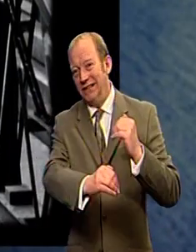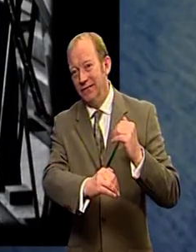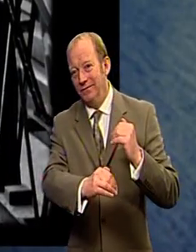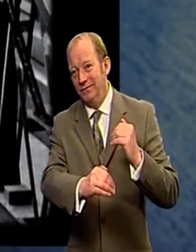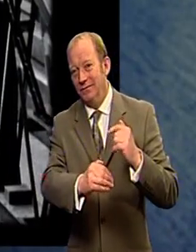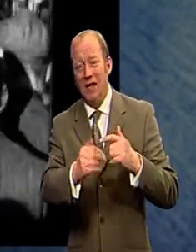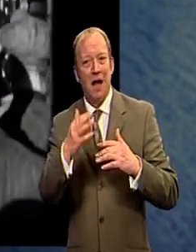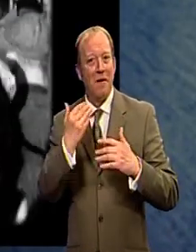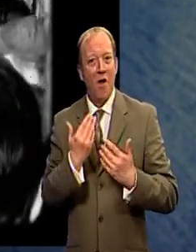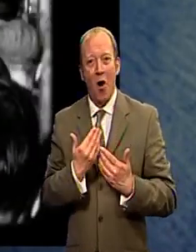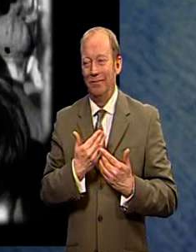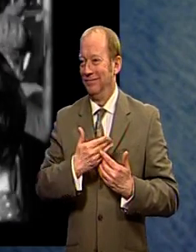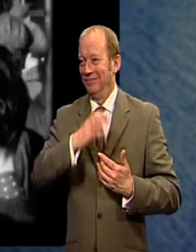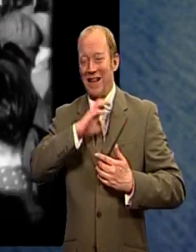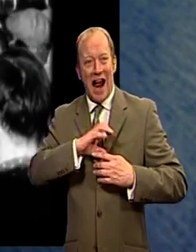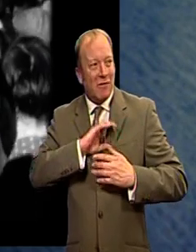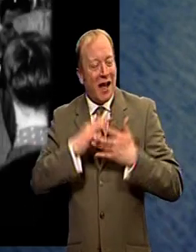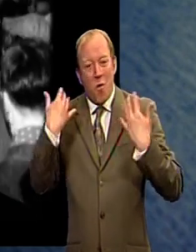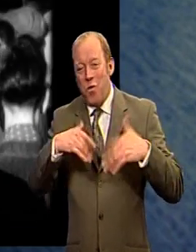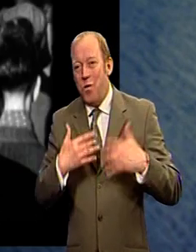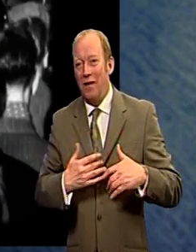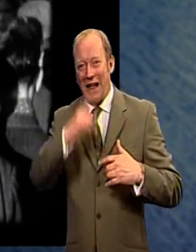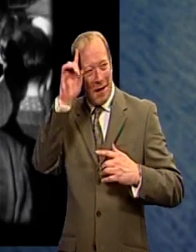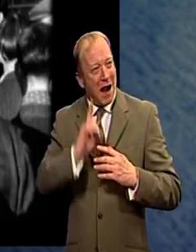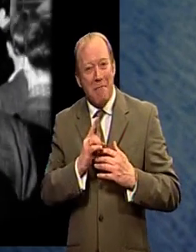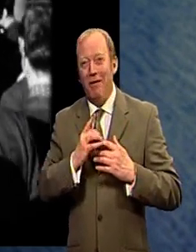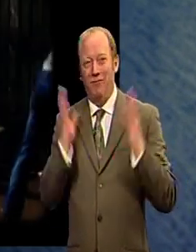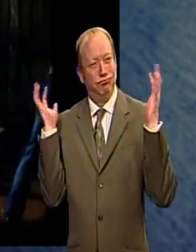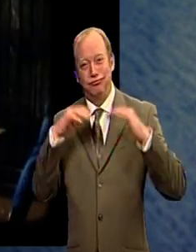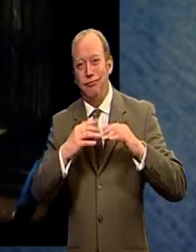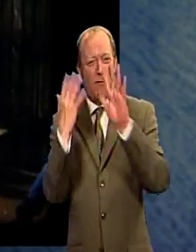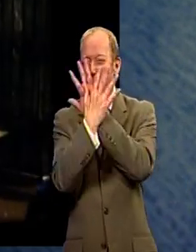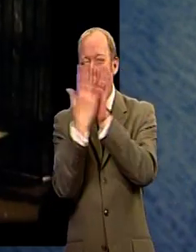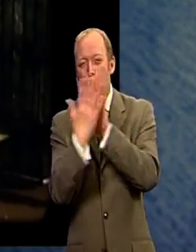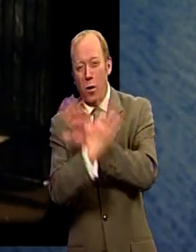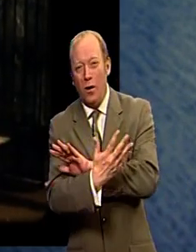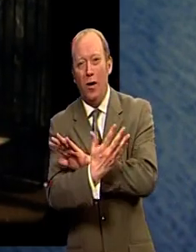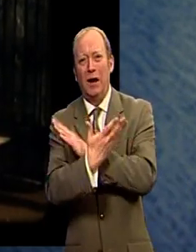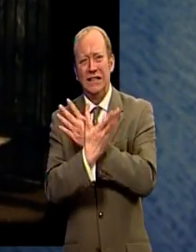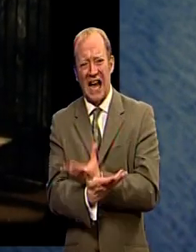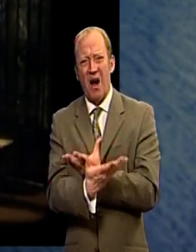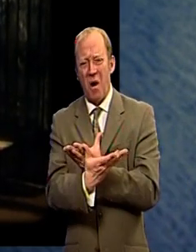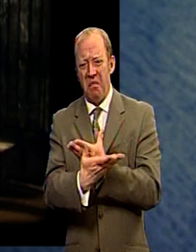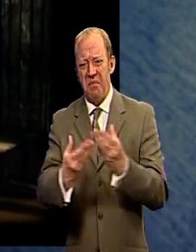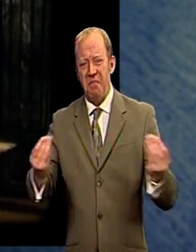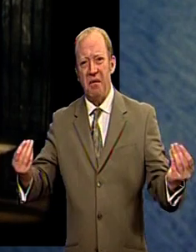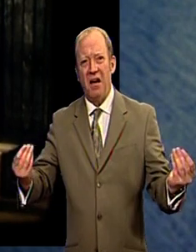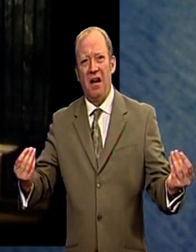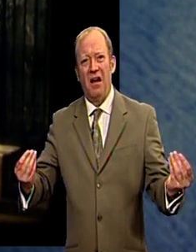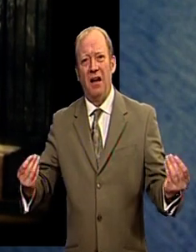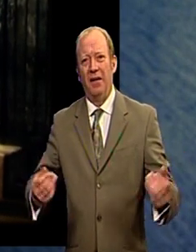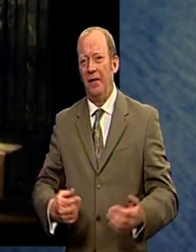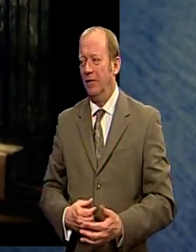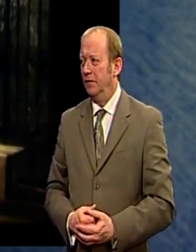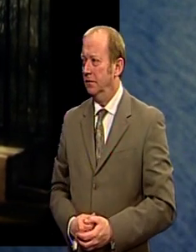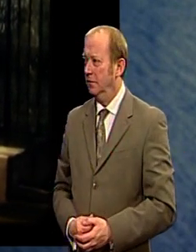Before, there was loads of character, loads of people, and you just don't see them anymore. It's like a ghost road compared to how it was.